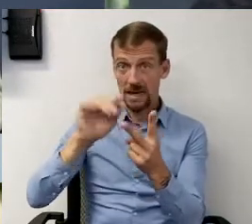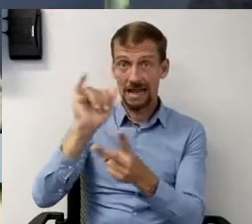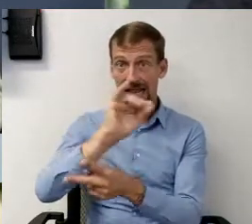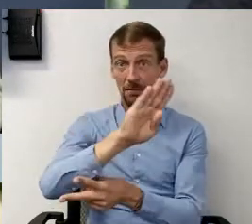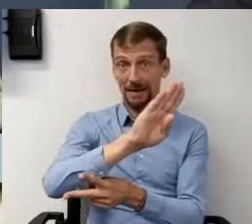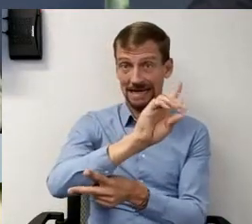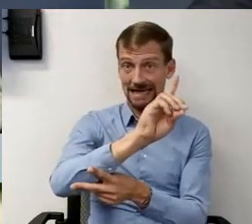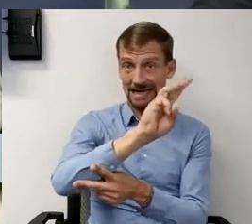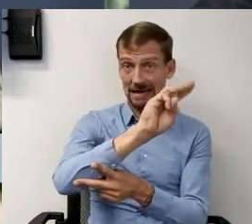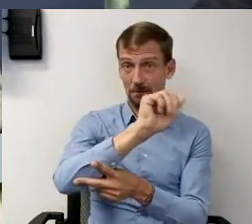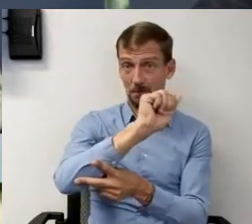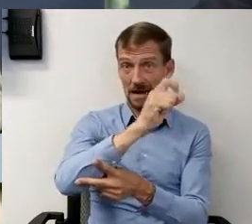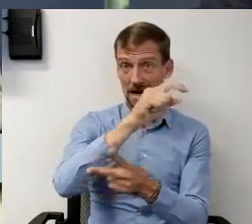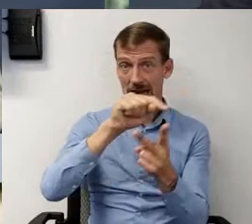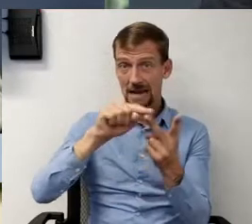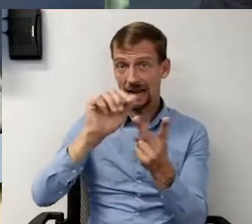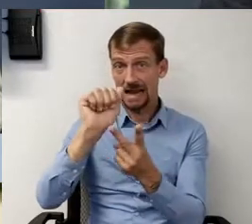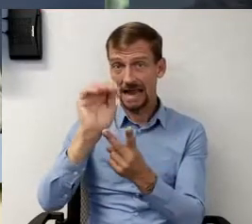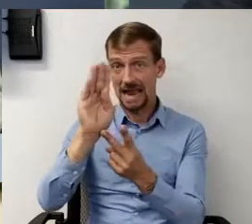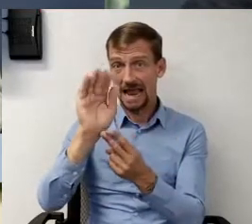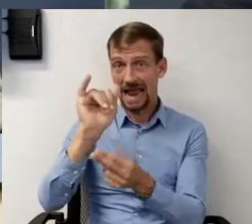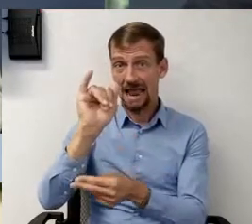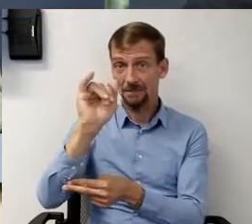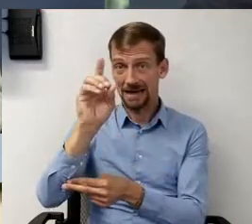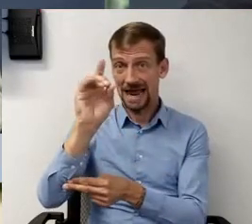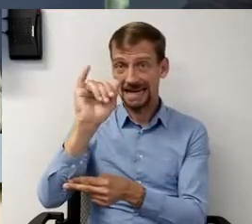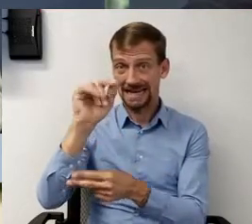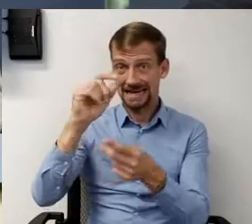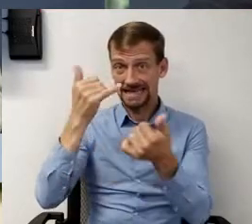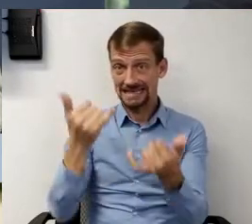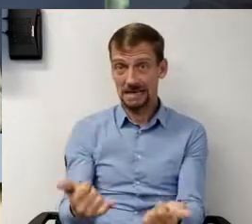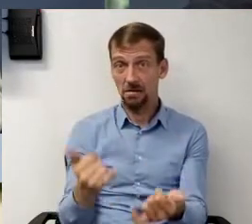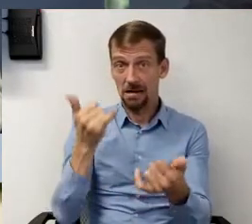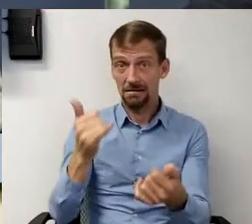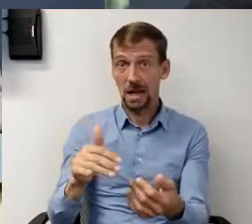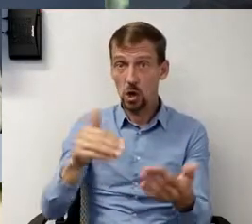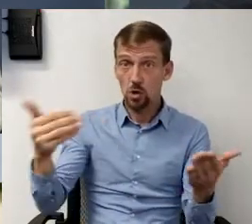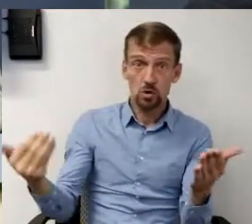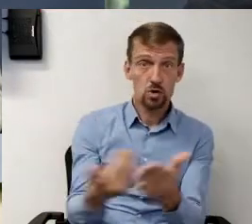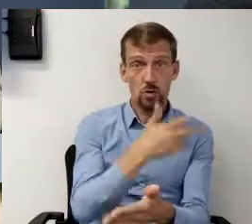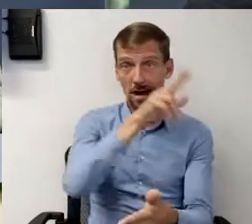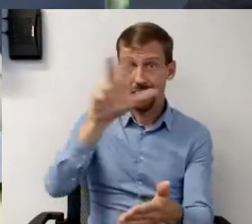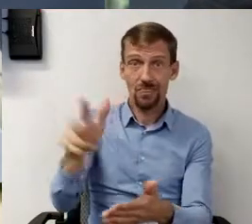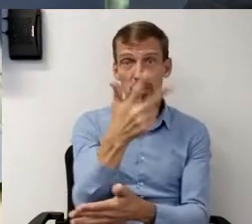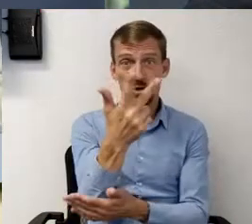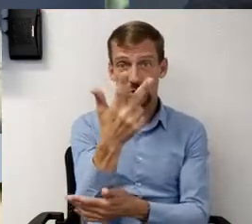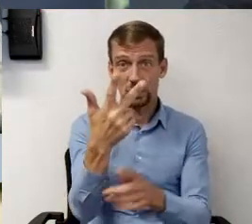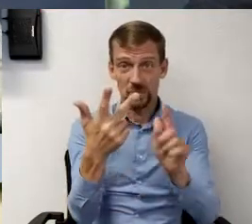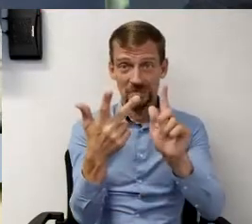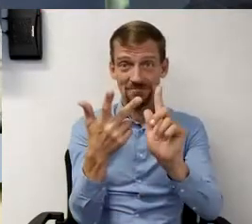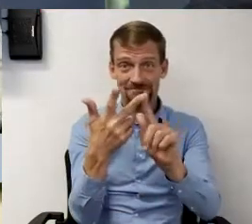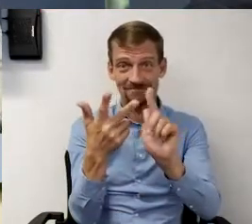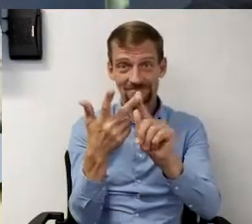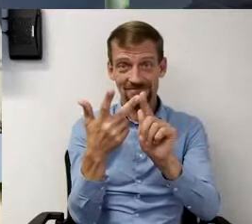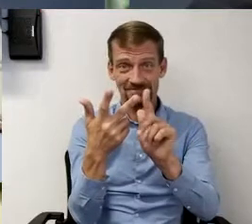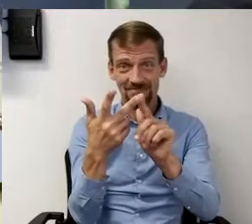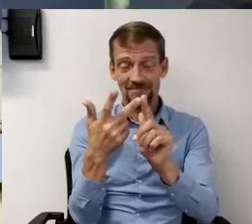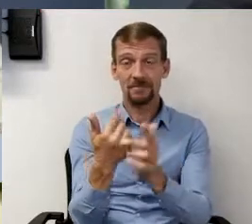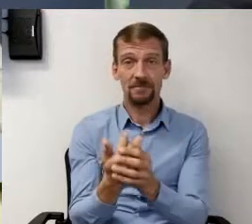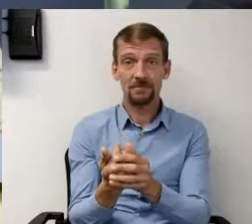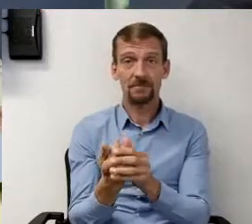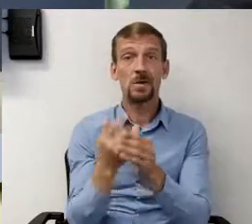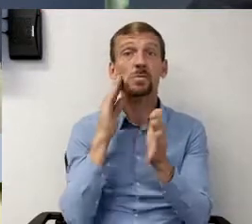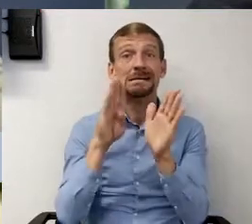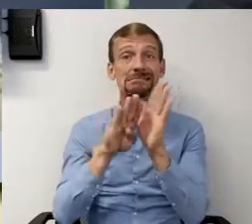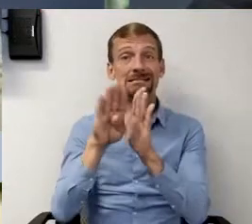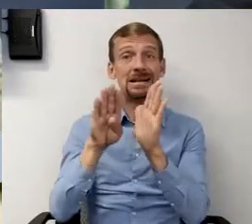Maxx and Abbott ID Now, there now is another platform, lab analyzing platform,